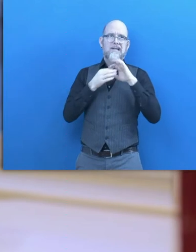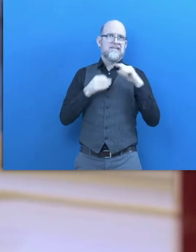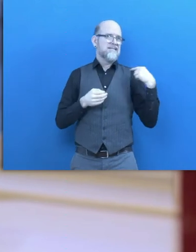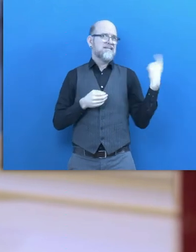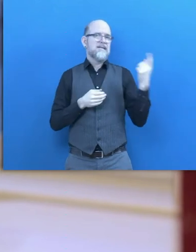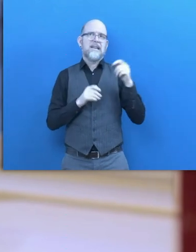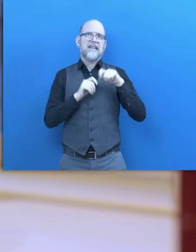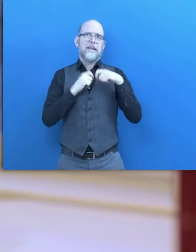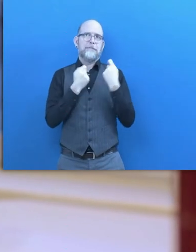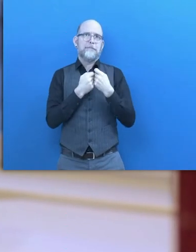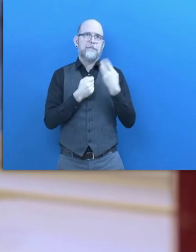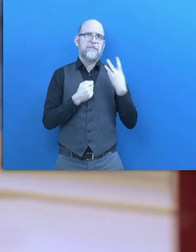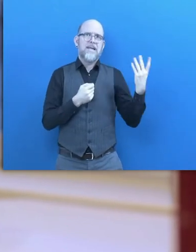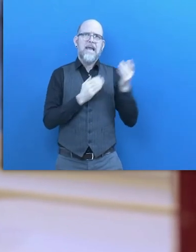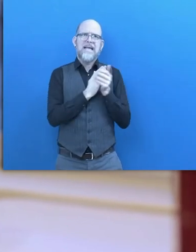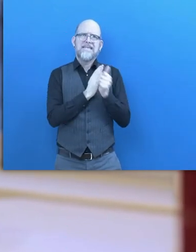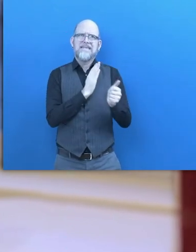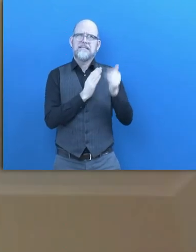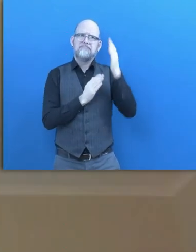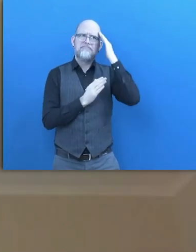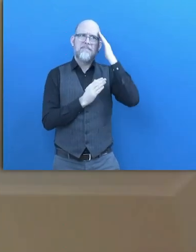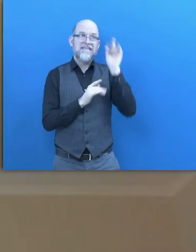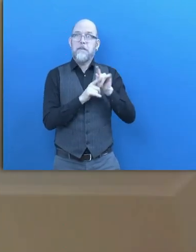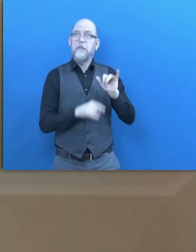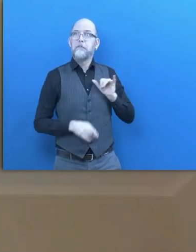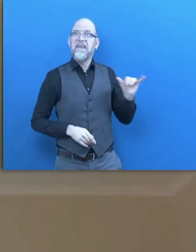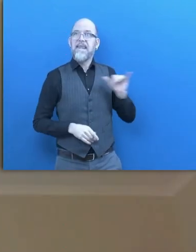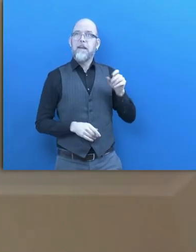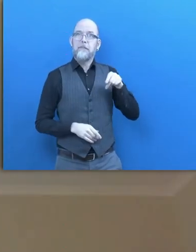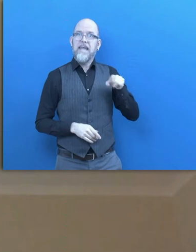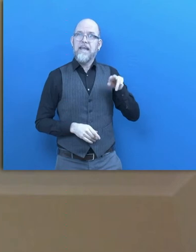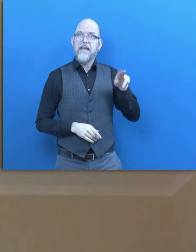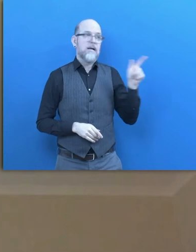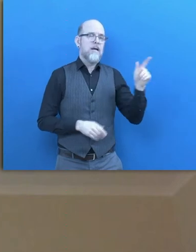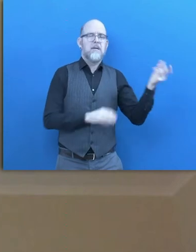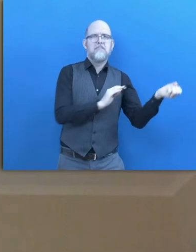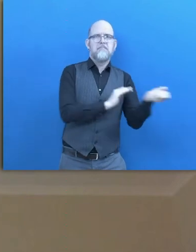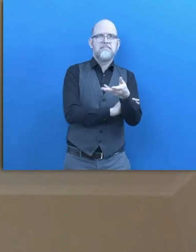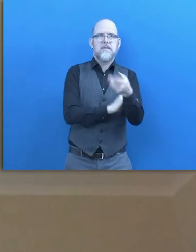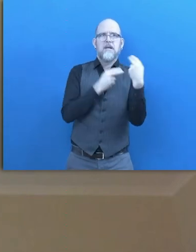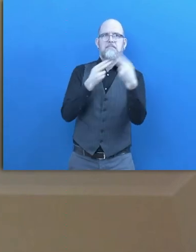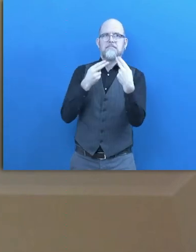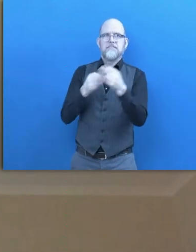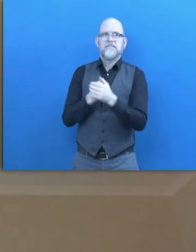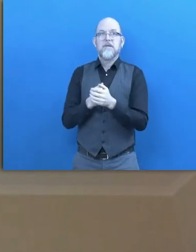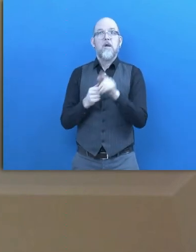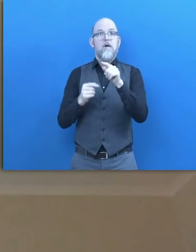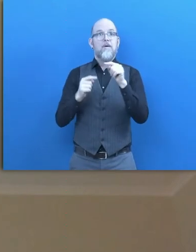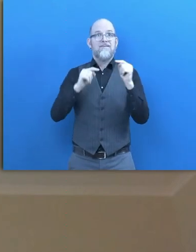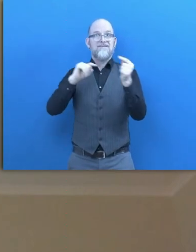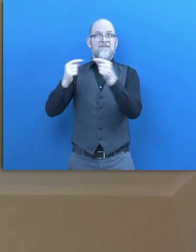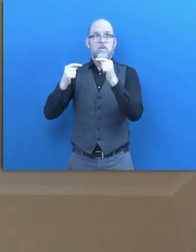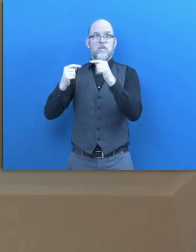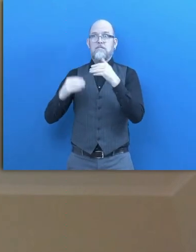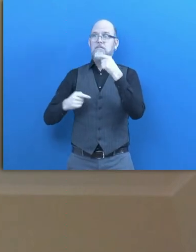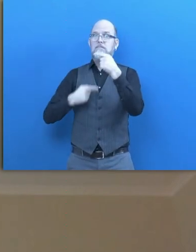forwarded to experts, to peers, who will answer that question. So the forum is one development we